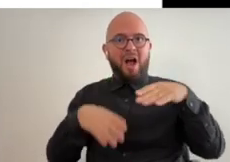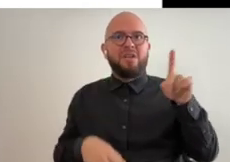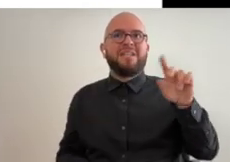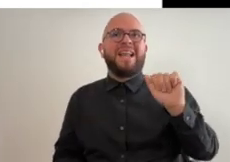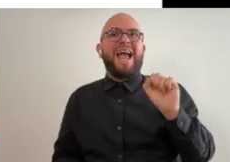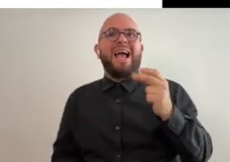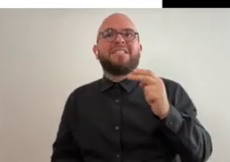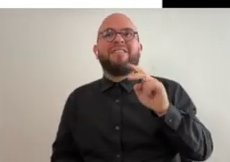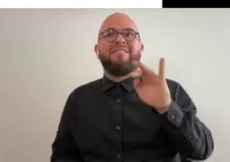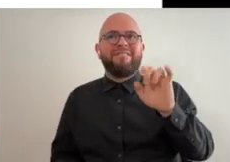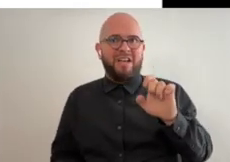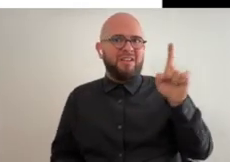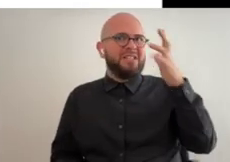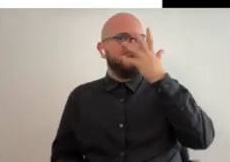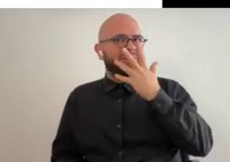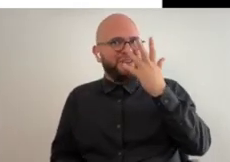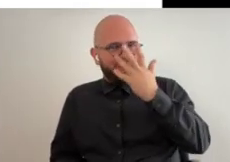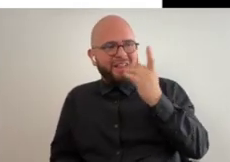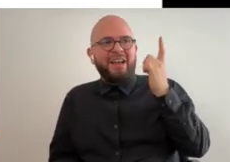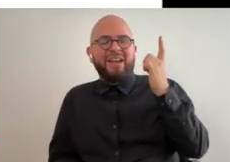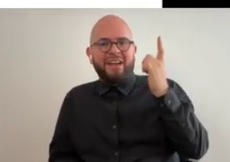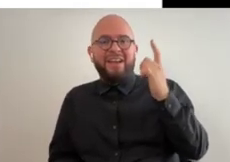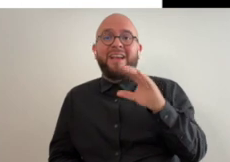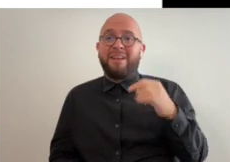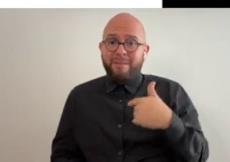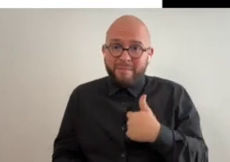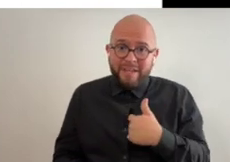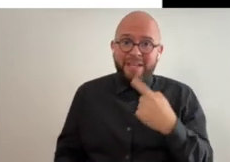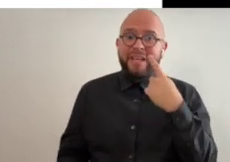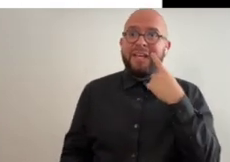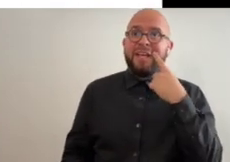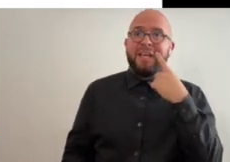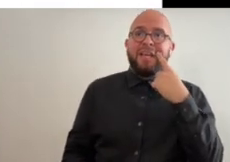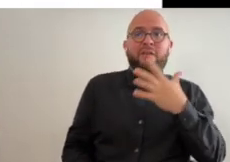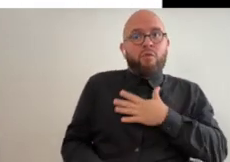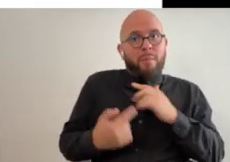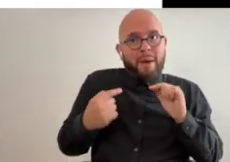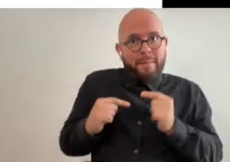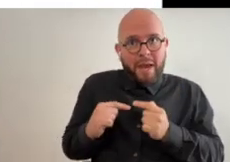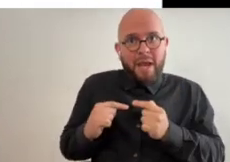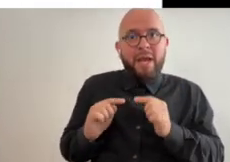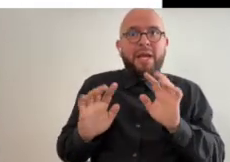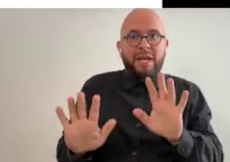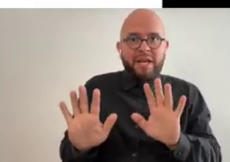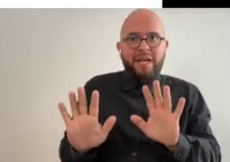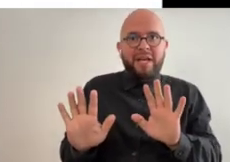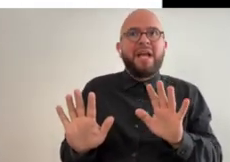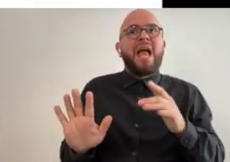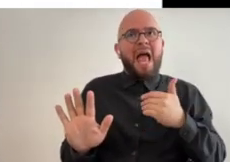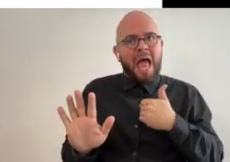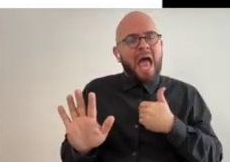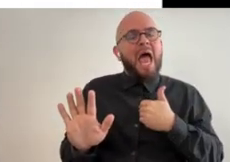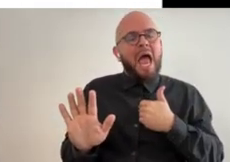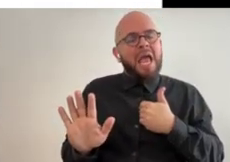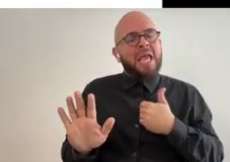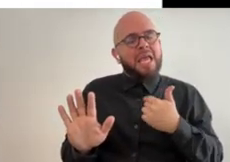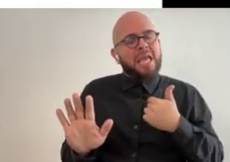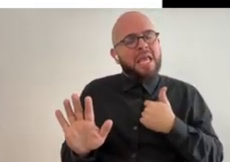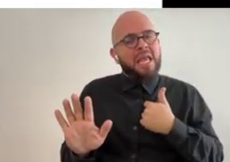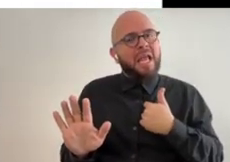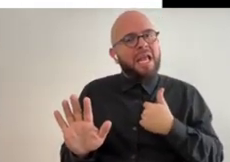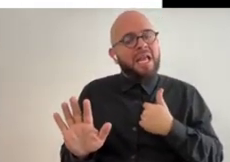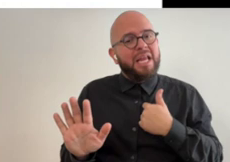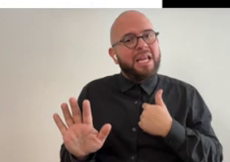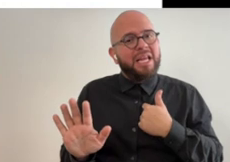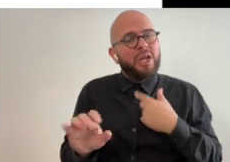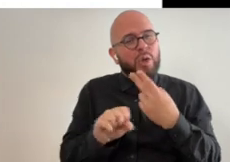this is this is the courthouse in asheville and this is what it looked like and i before my pain